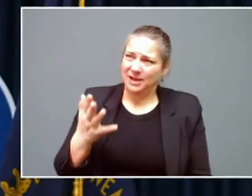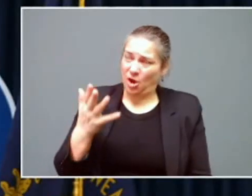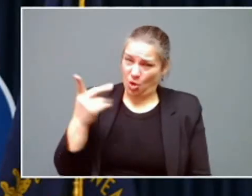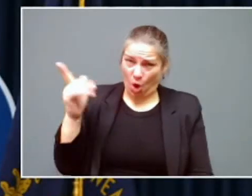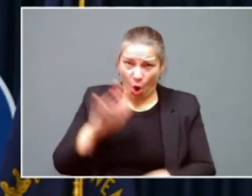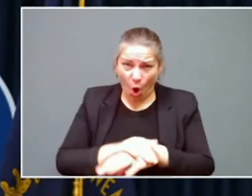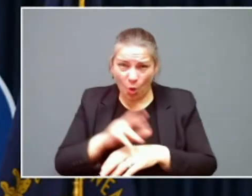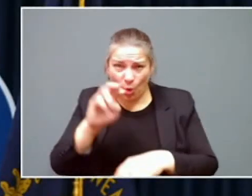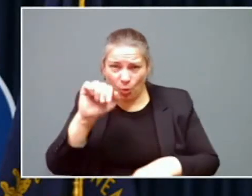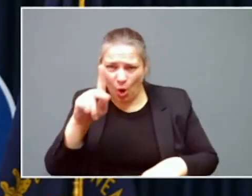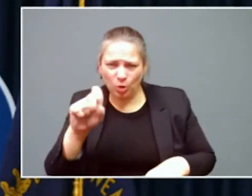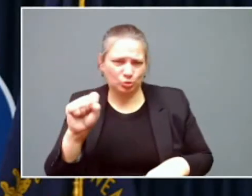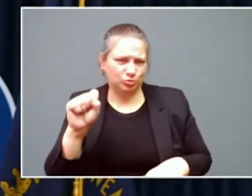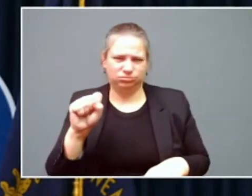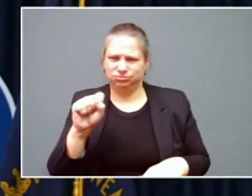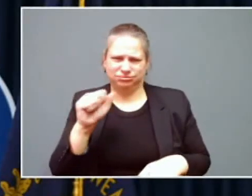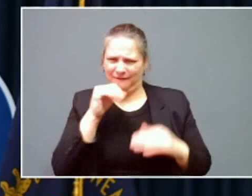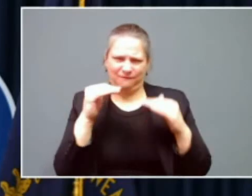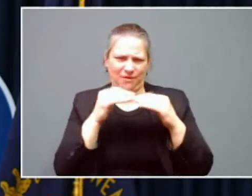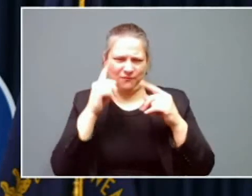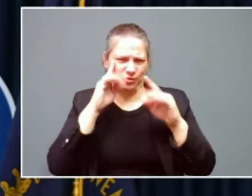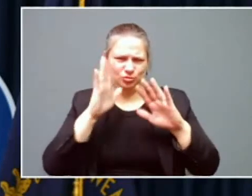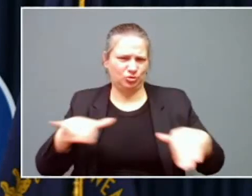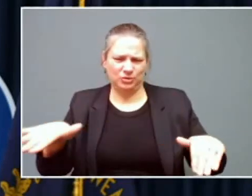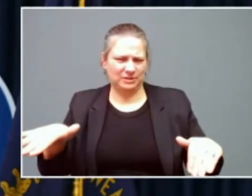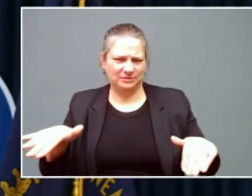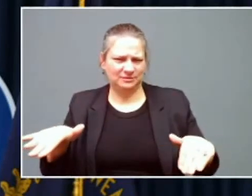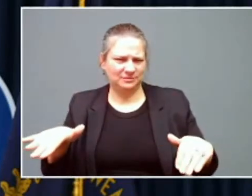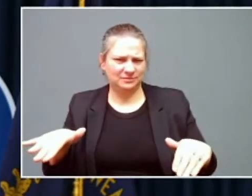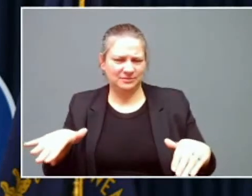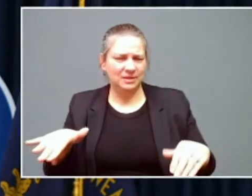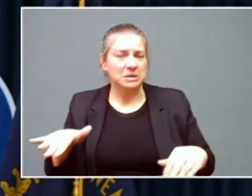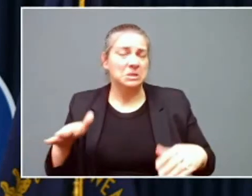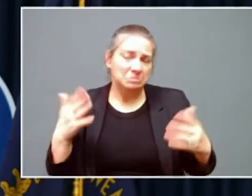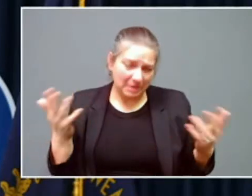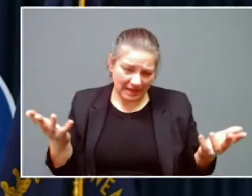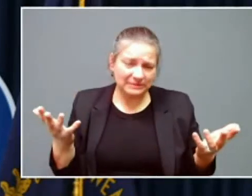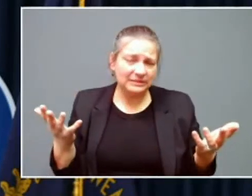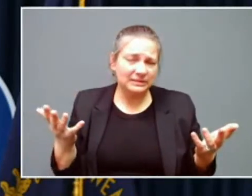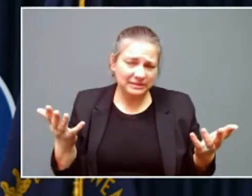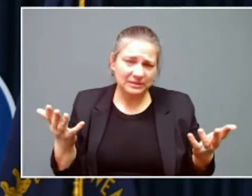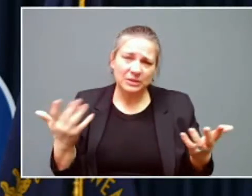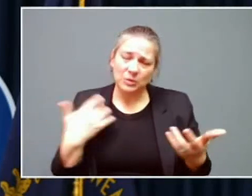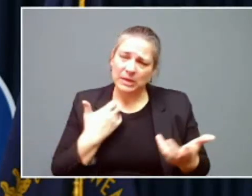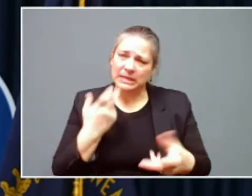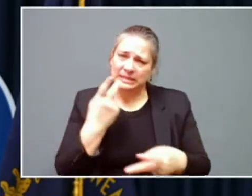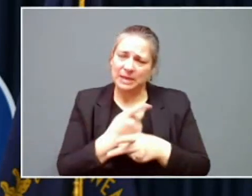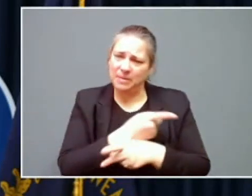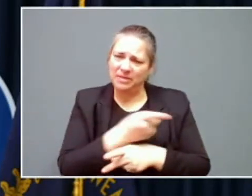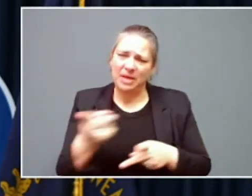to our kids, but we want to keep them physically safe.